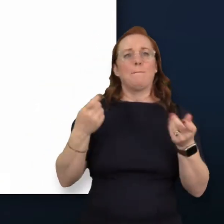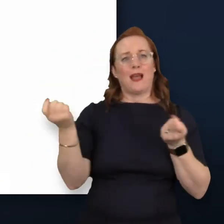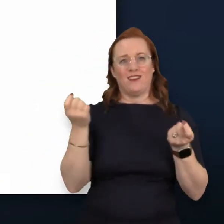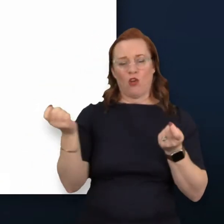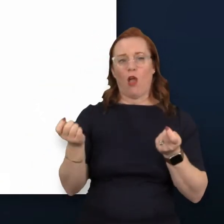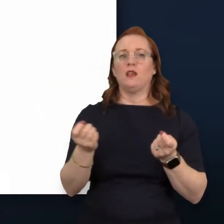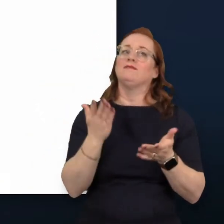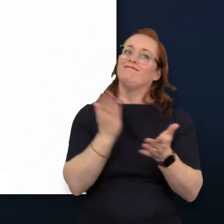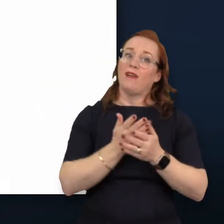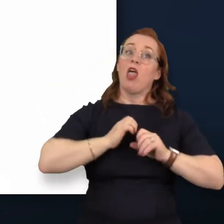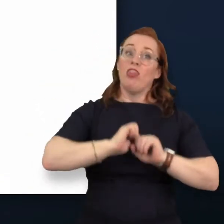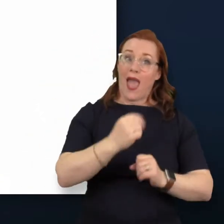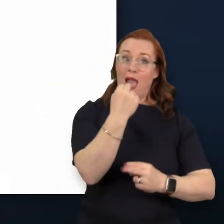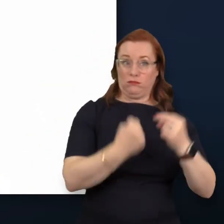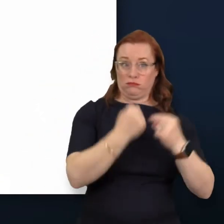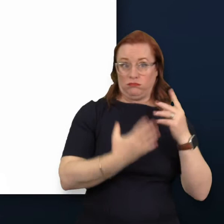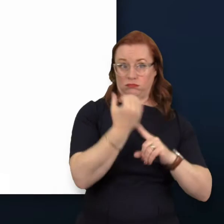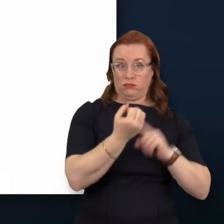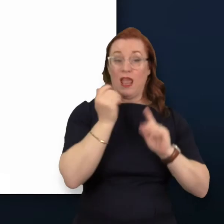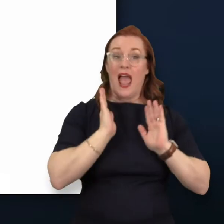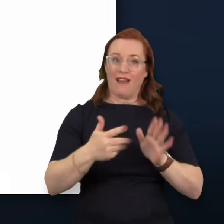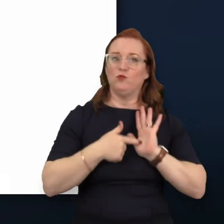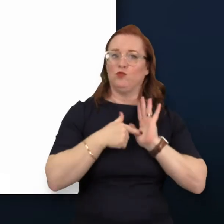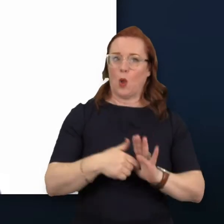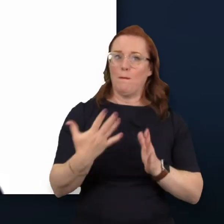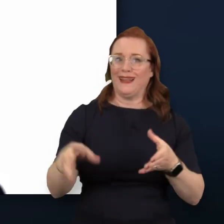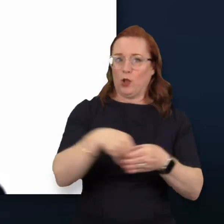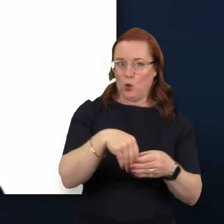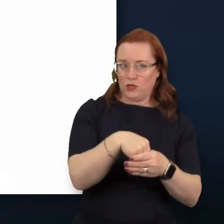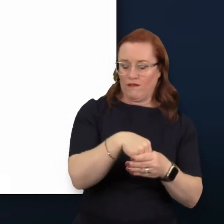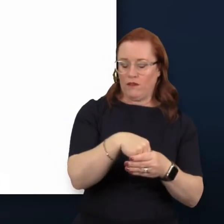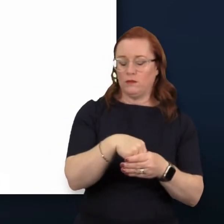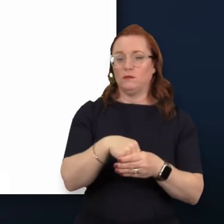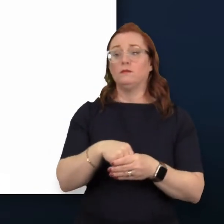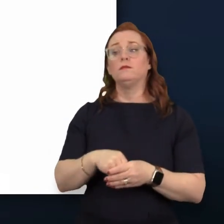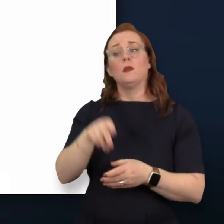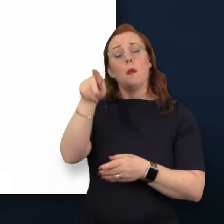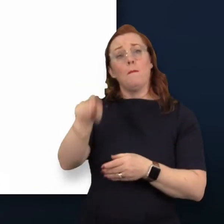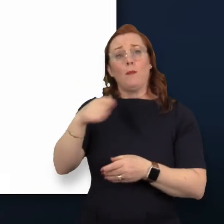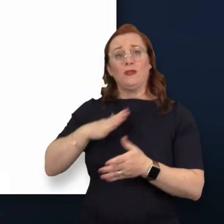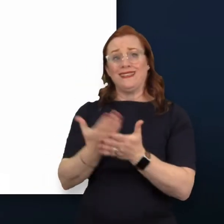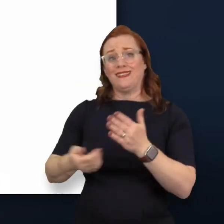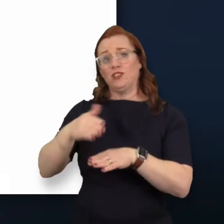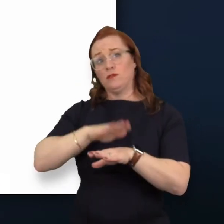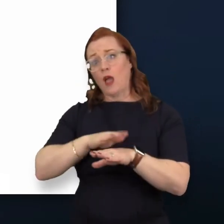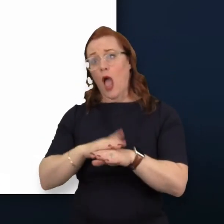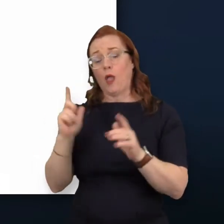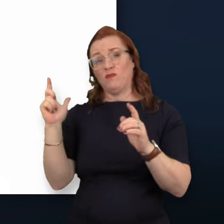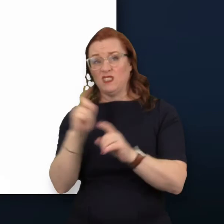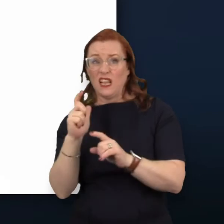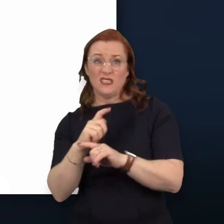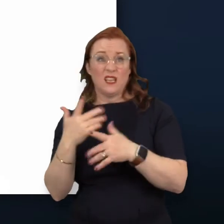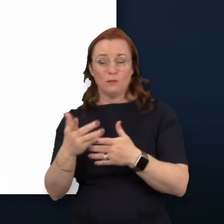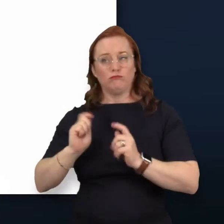inclusion objectives and are measured on them. Providing additional time or support to colleagues with dyslexia.